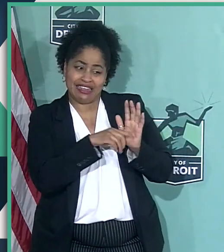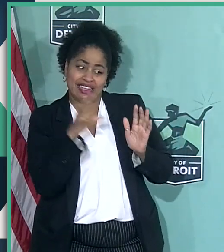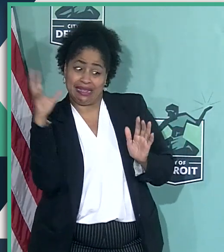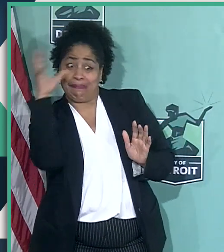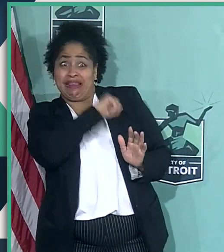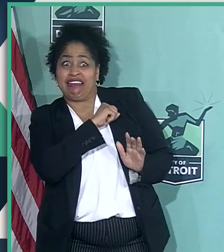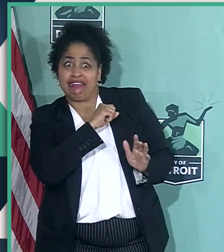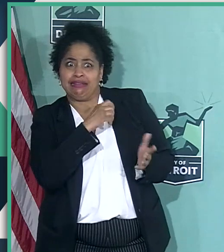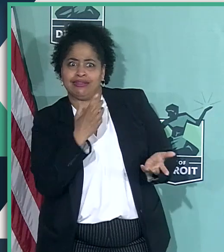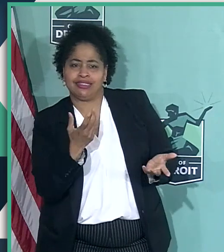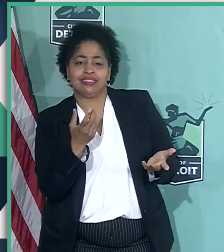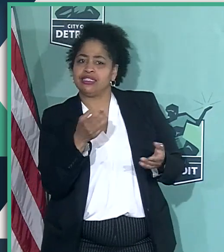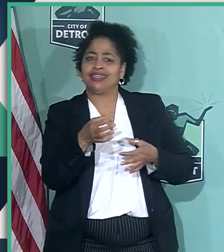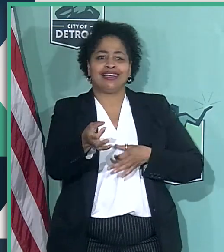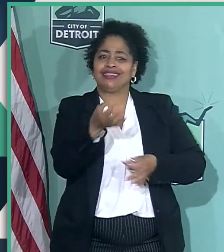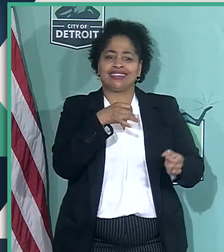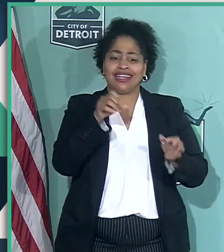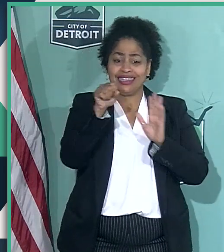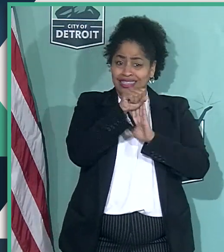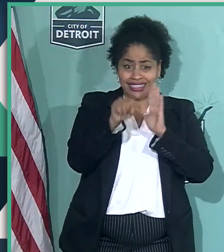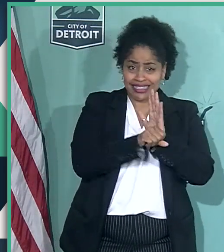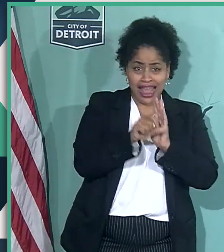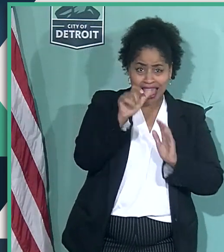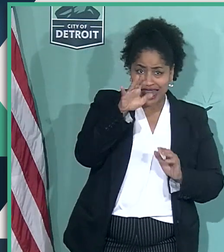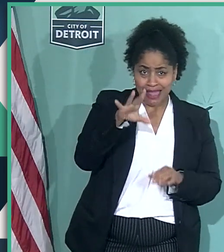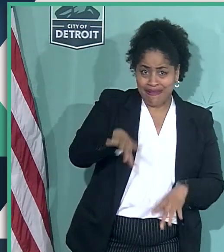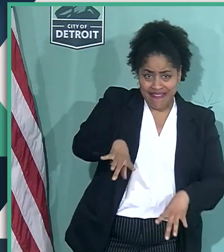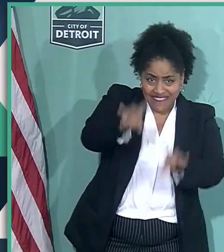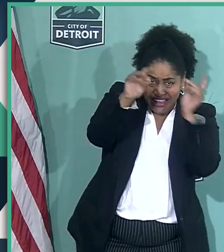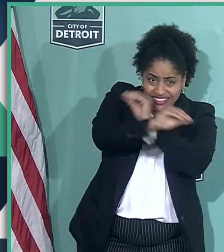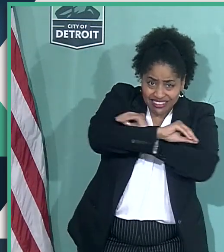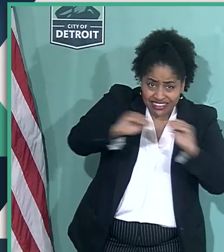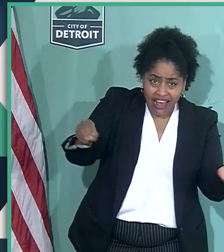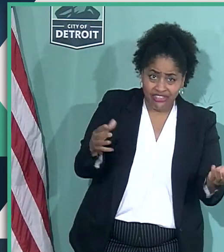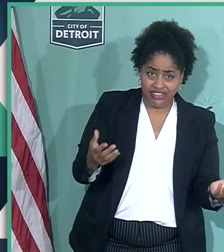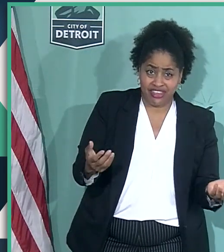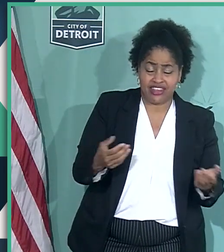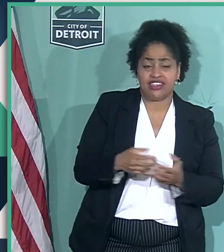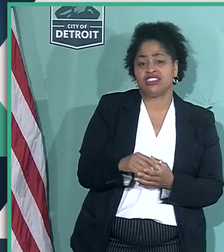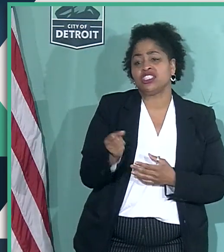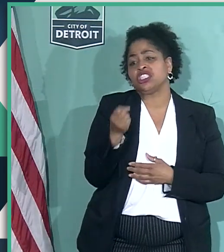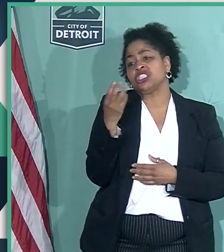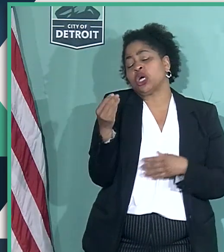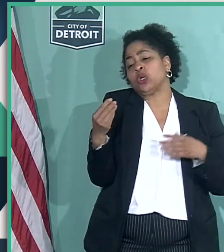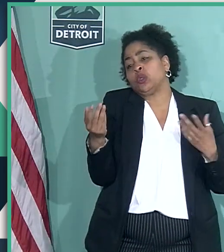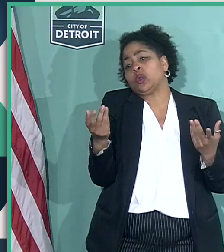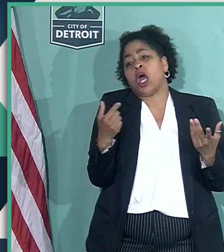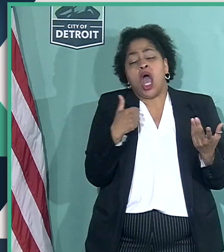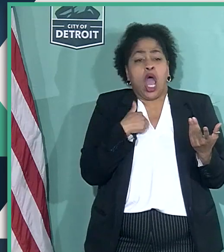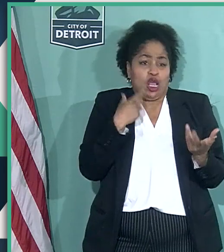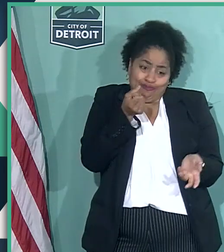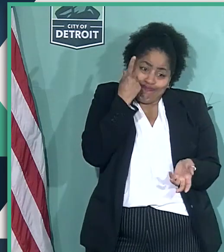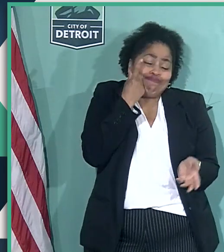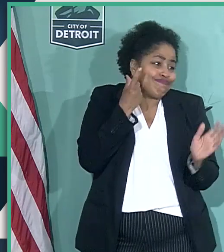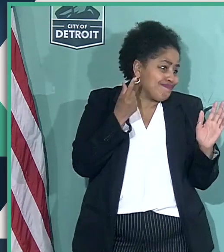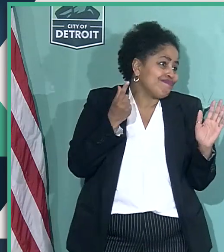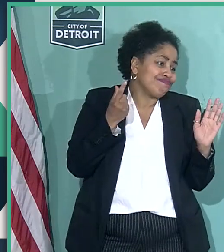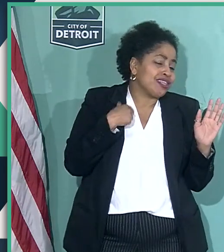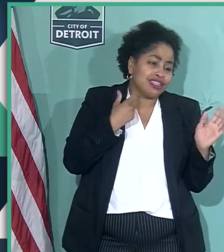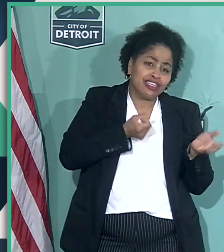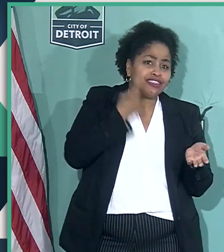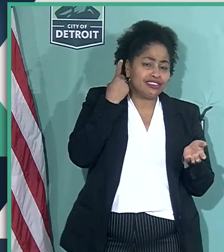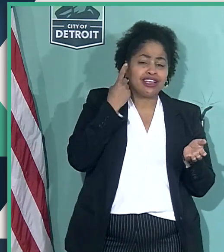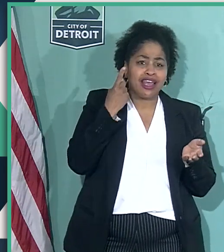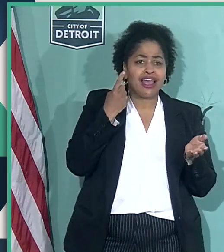ten, they're really positive. Instead, the state lab didn't find a single one. So, I understand that the